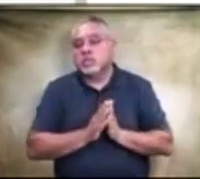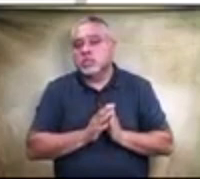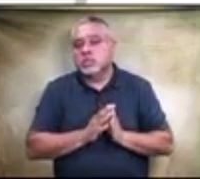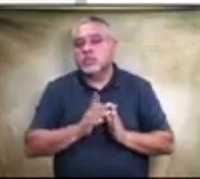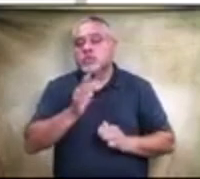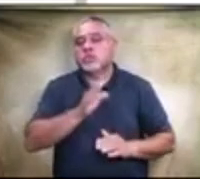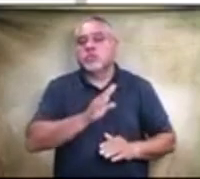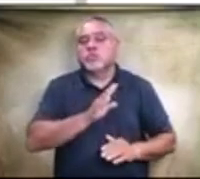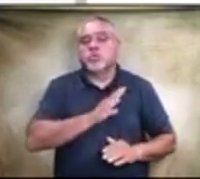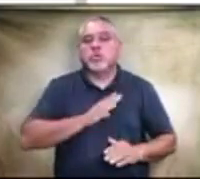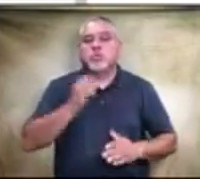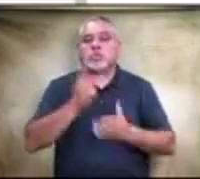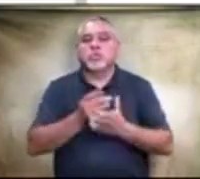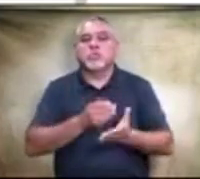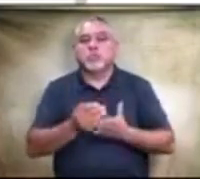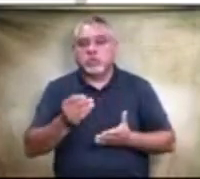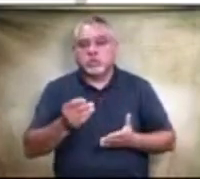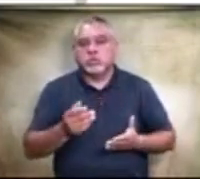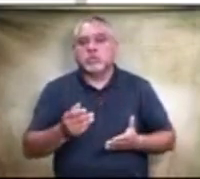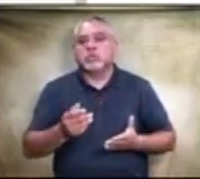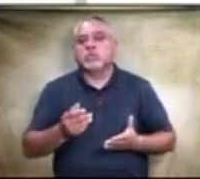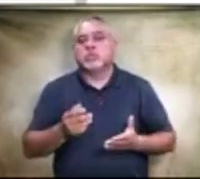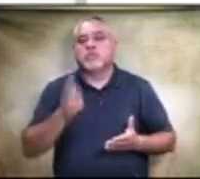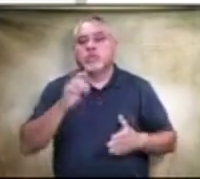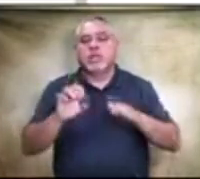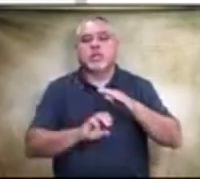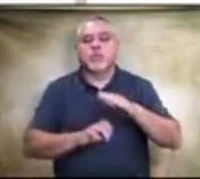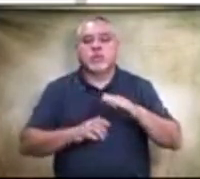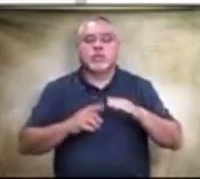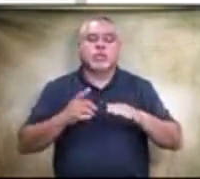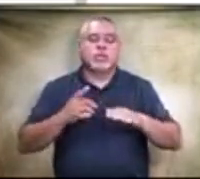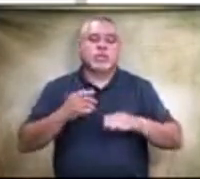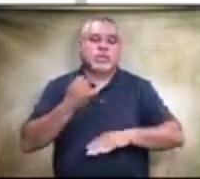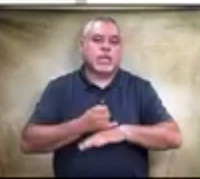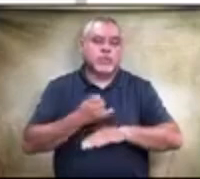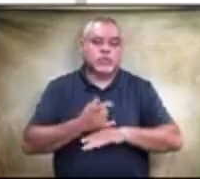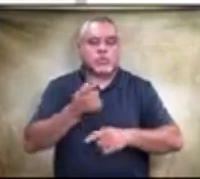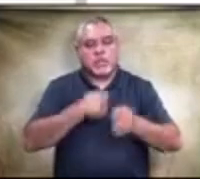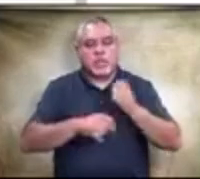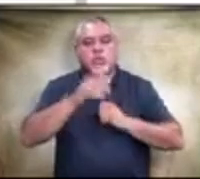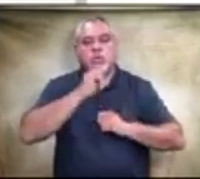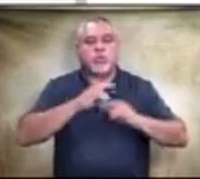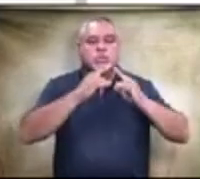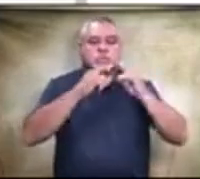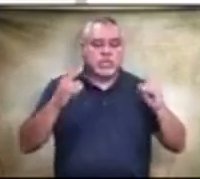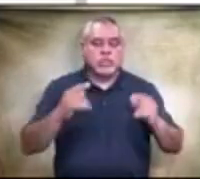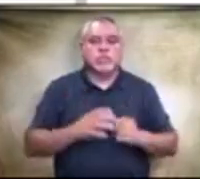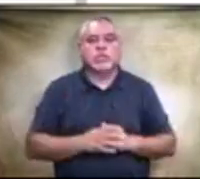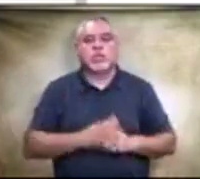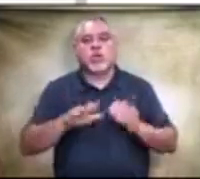playground equipment and shade structures for our elementary campuses to re to replace the old sheet uh the old structures